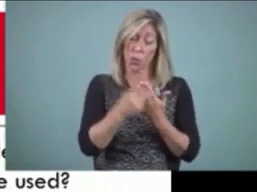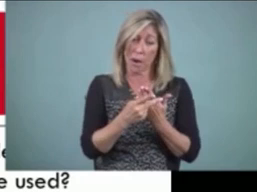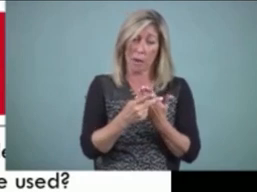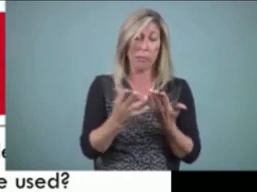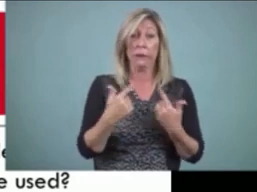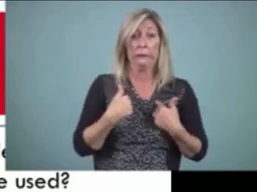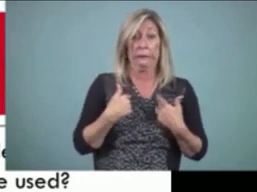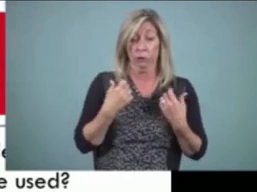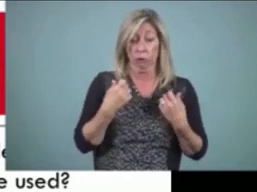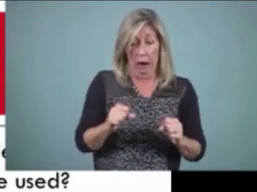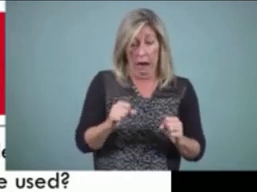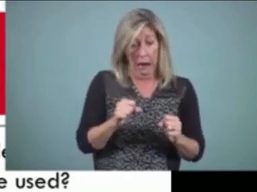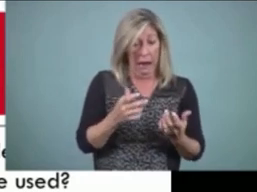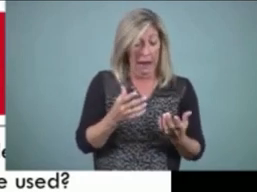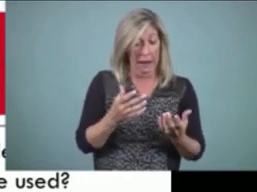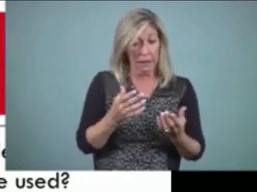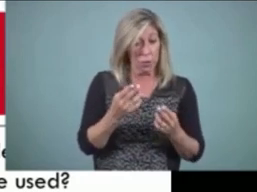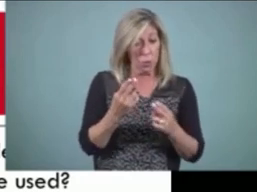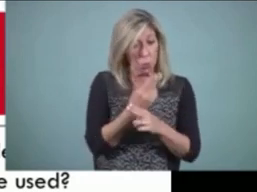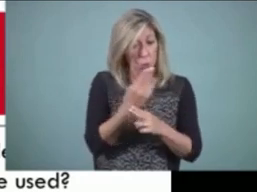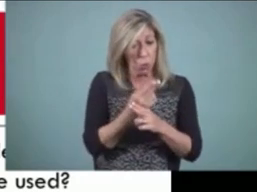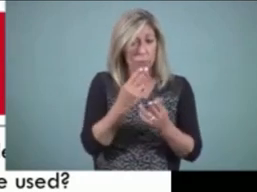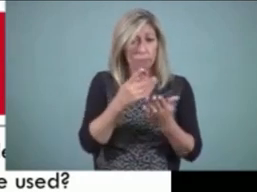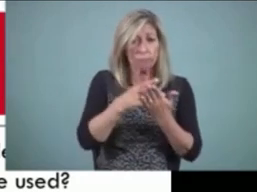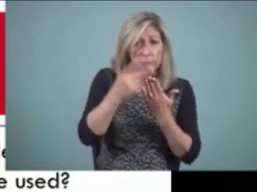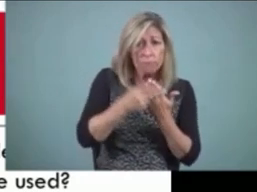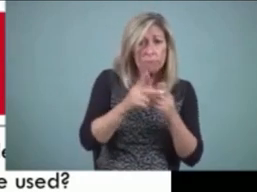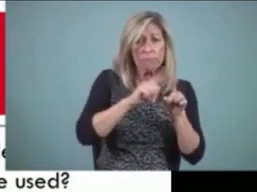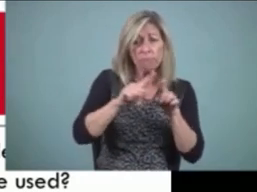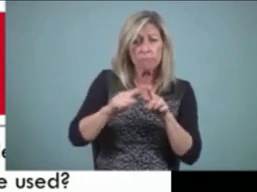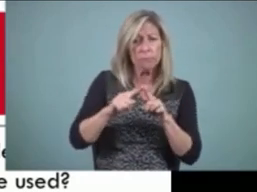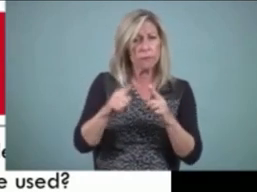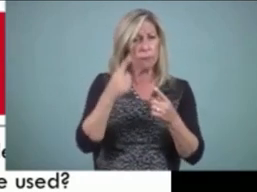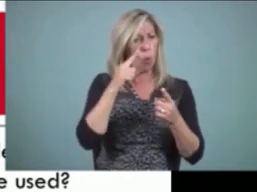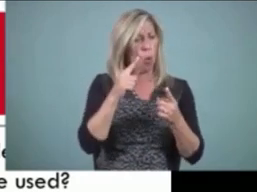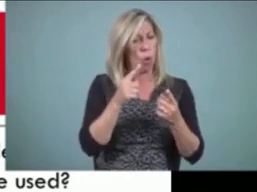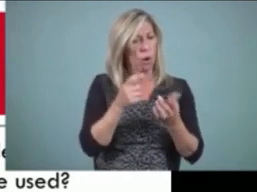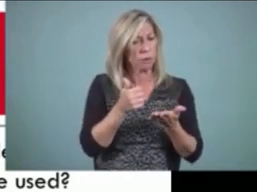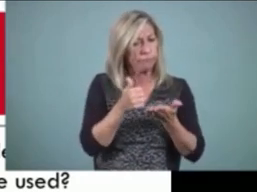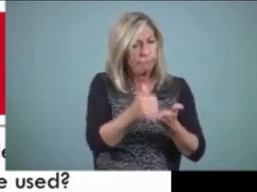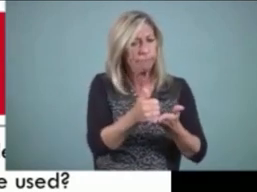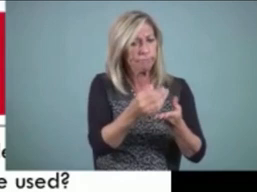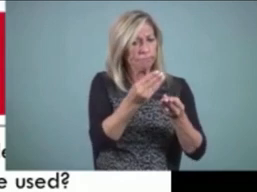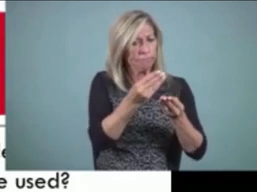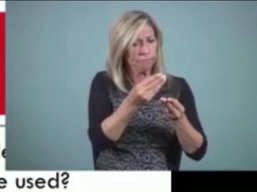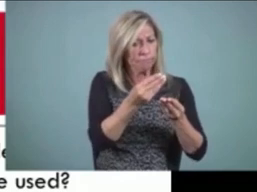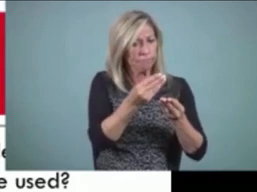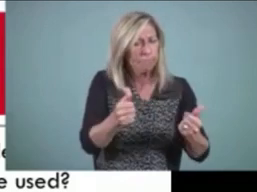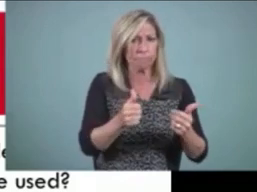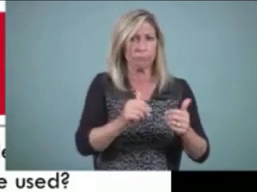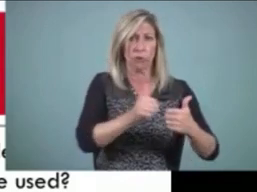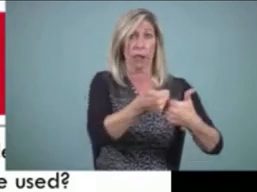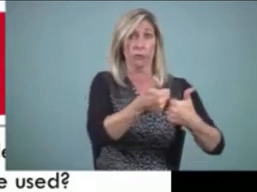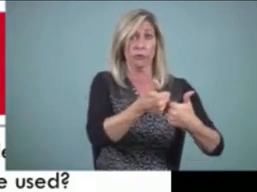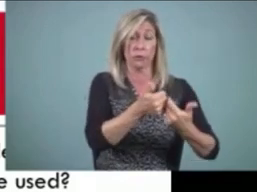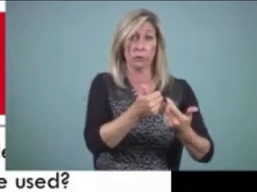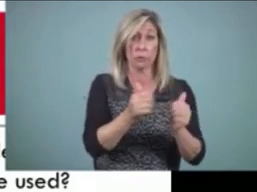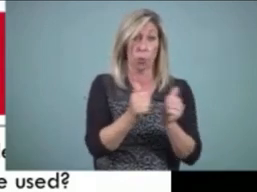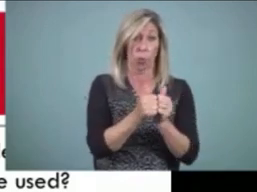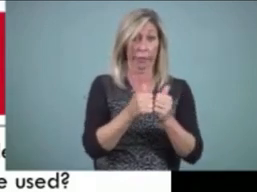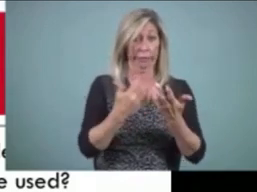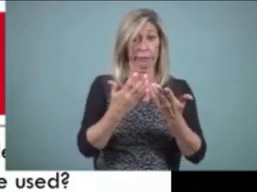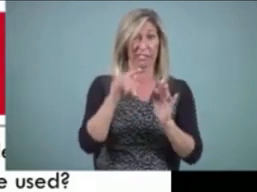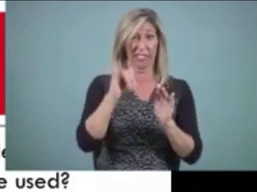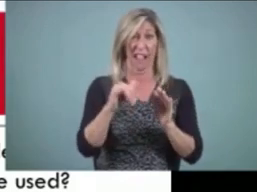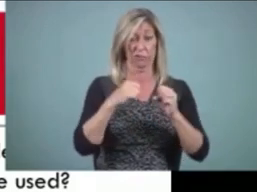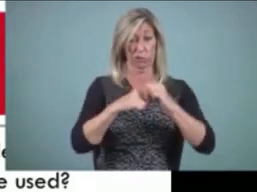to address these challenges in very scripted, kind of structured ways. And one of the programs that I know I used and perhaps some of